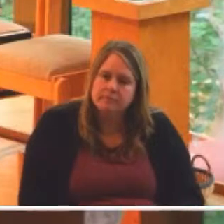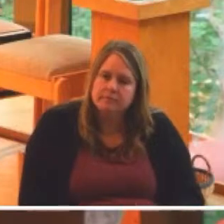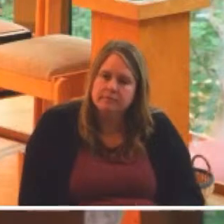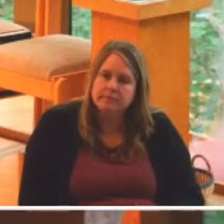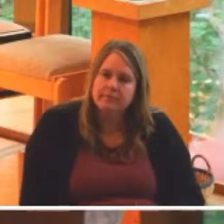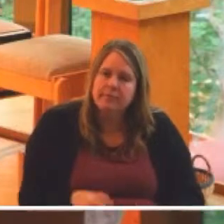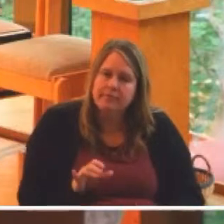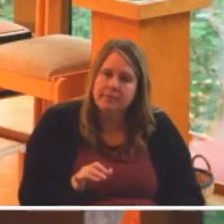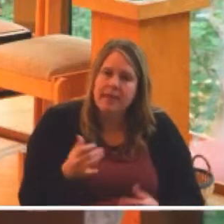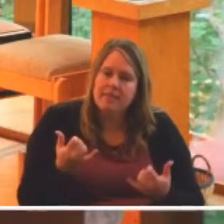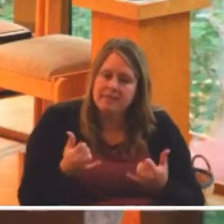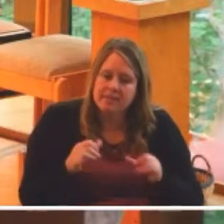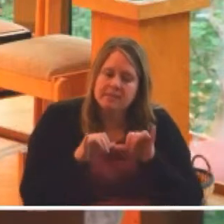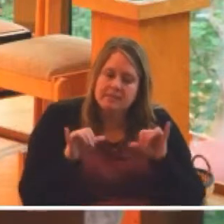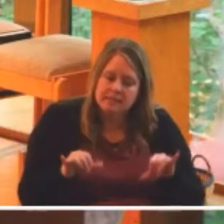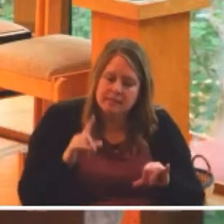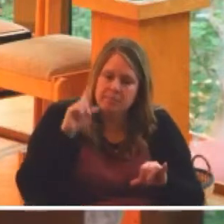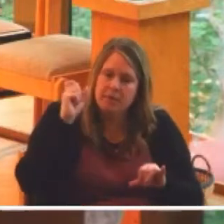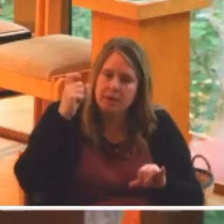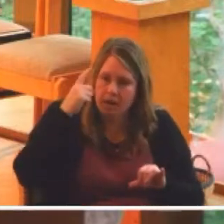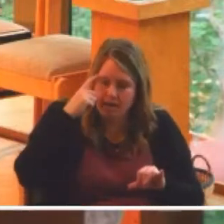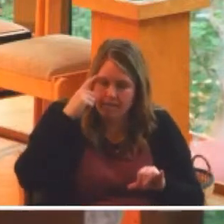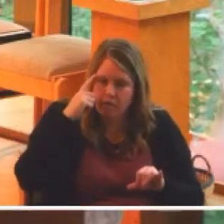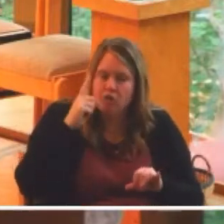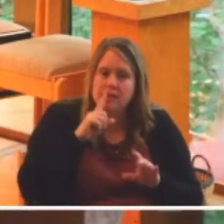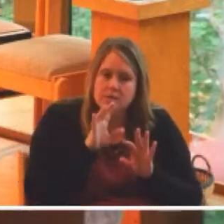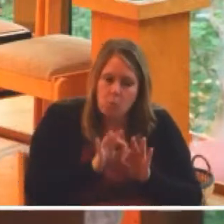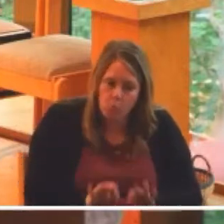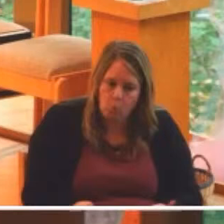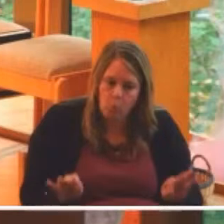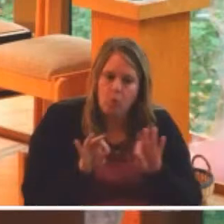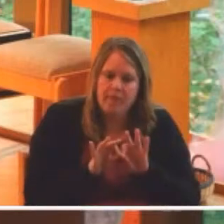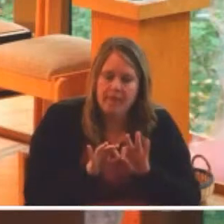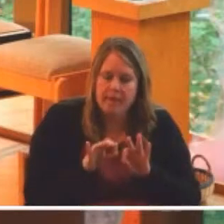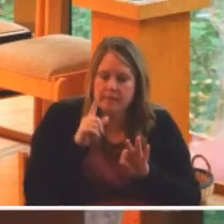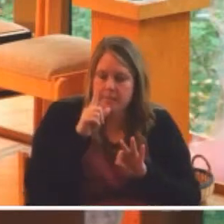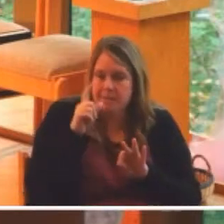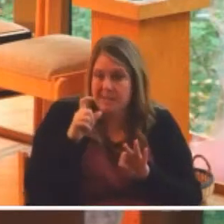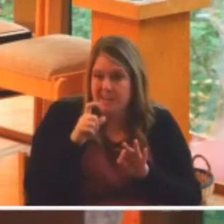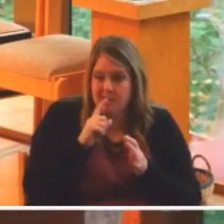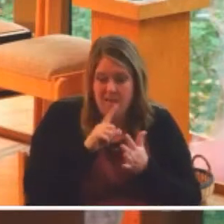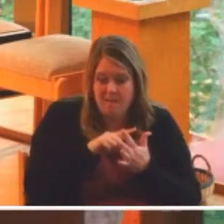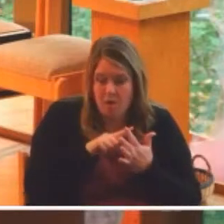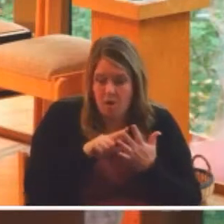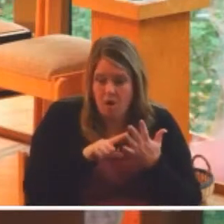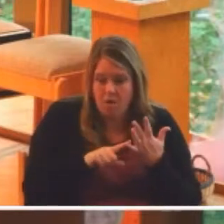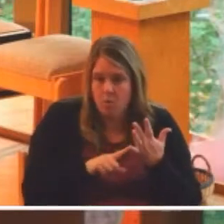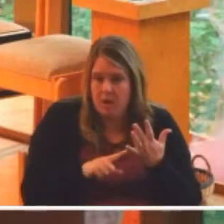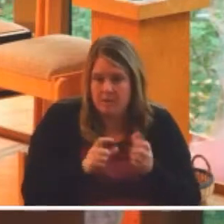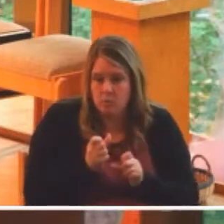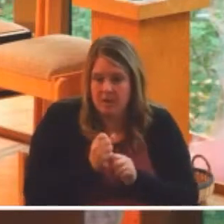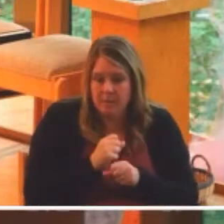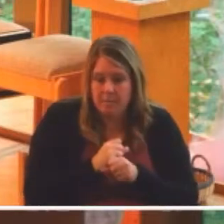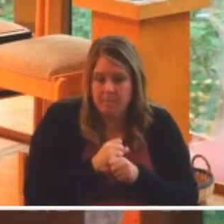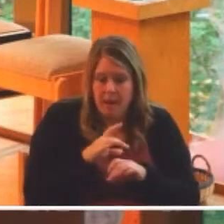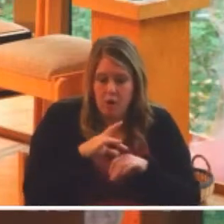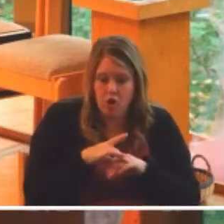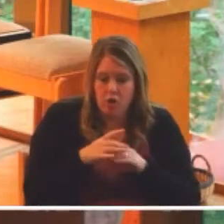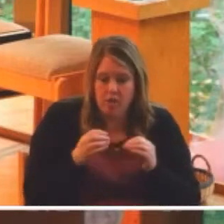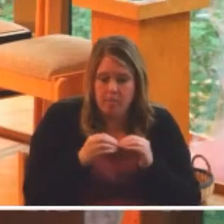That this system of government is worth it because out of all the ways that we might make earth more like heaven,